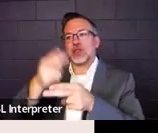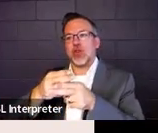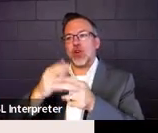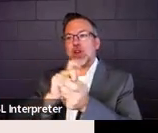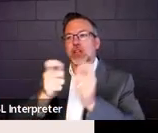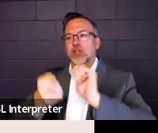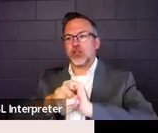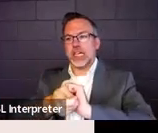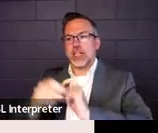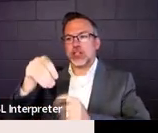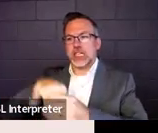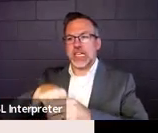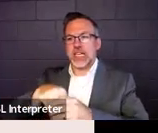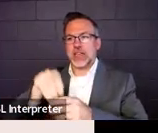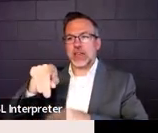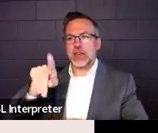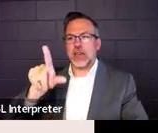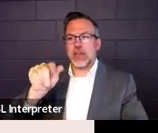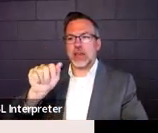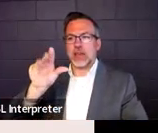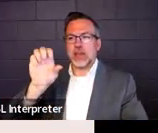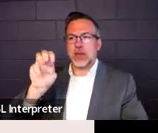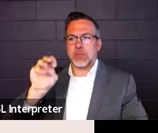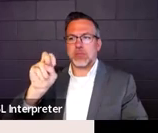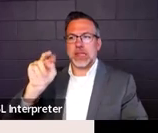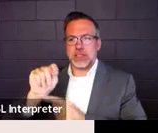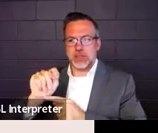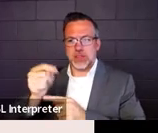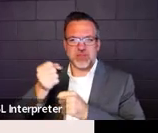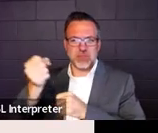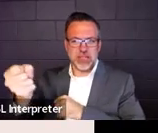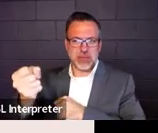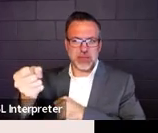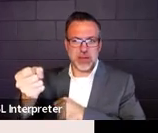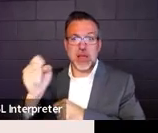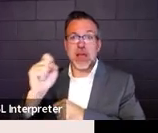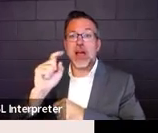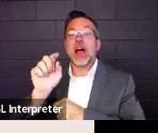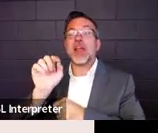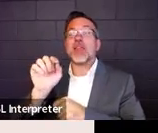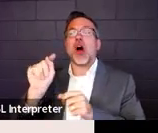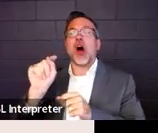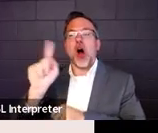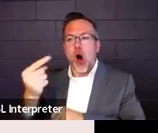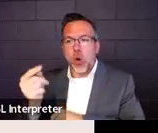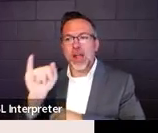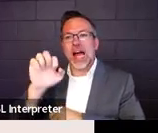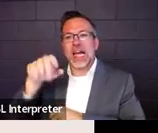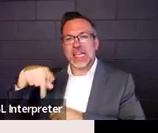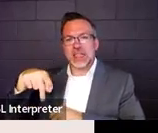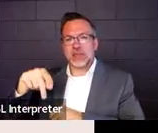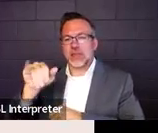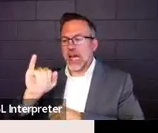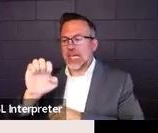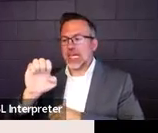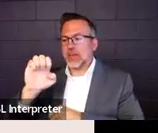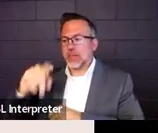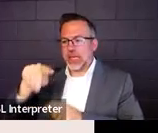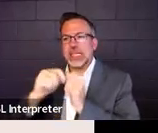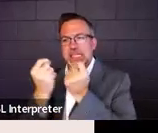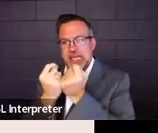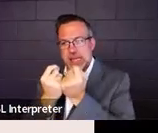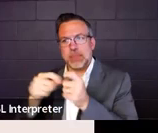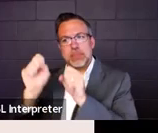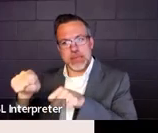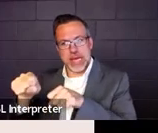decision can only be made by the IEP team. And then later in that same section, they say abbreviated